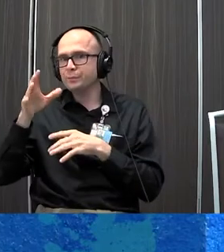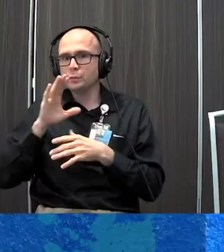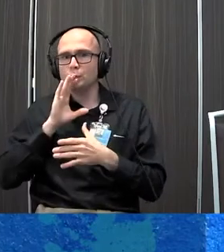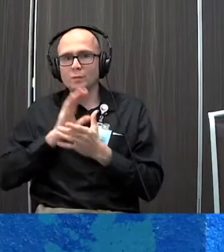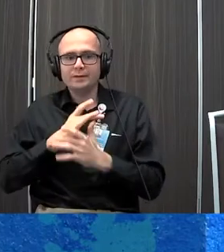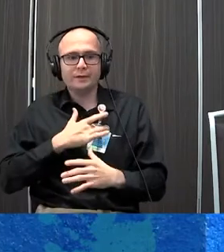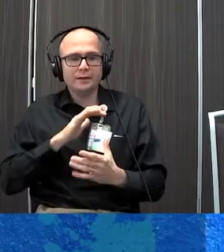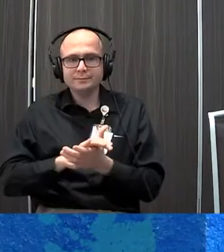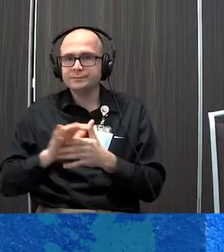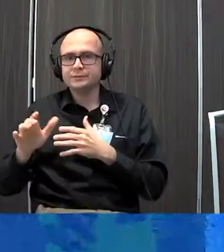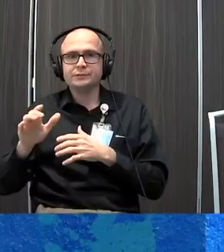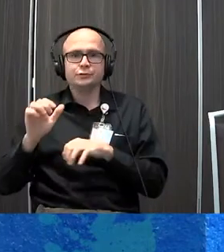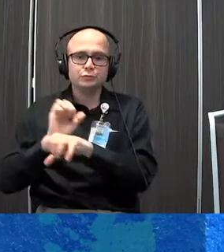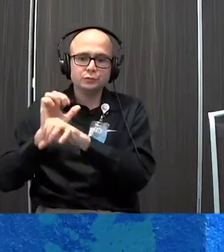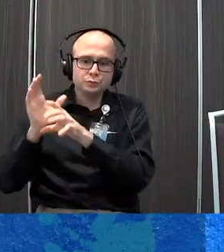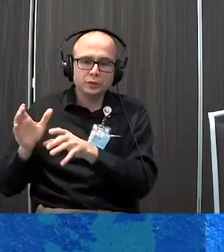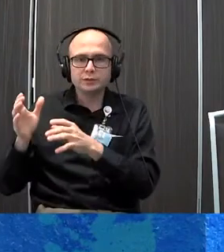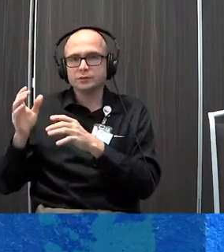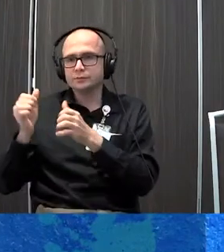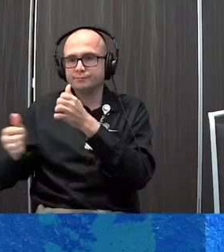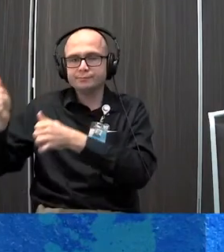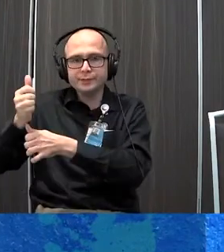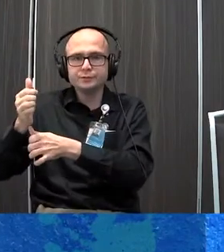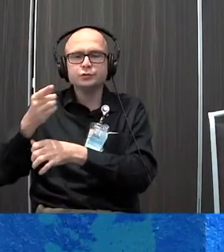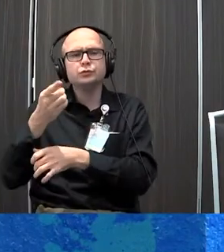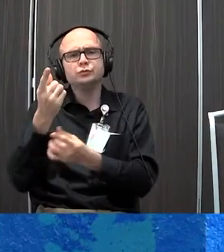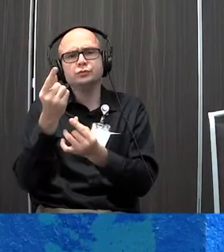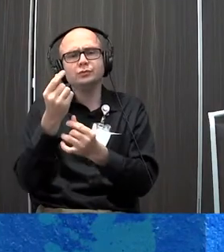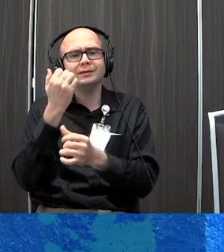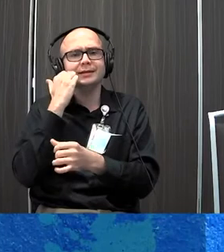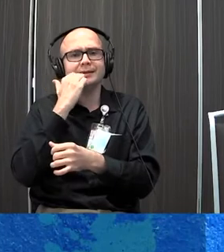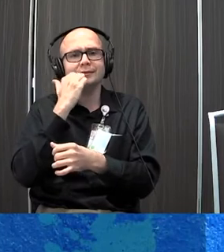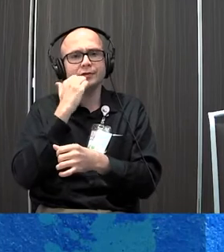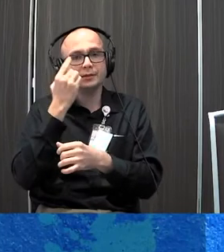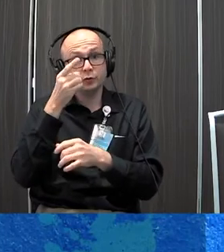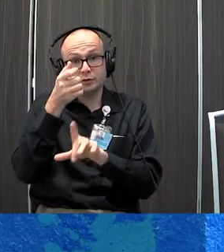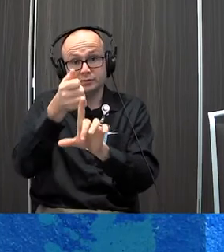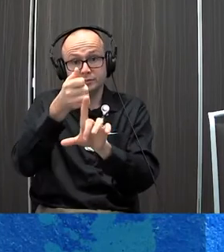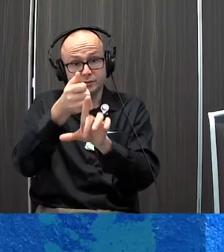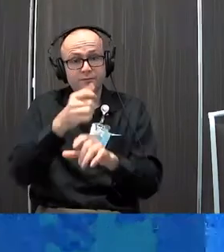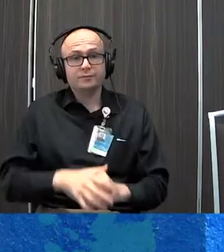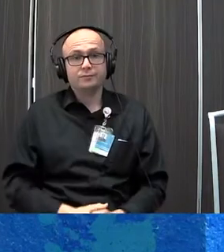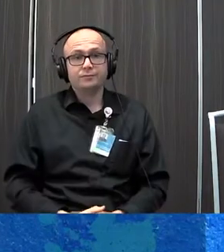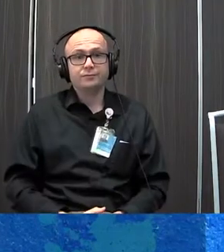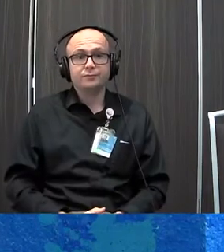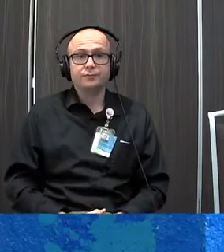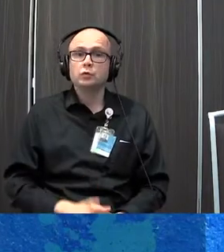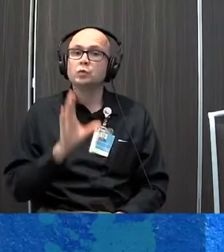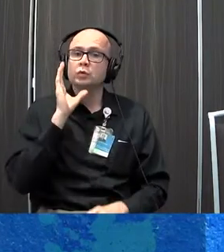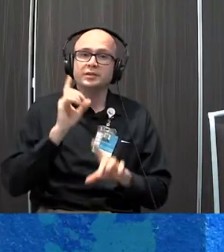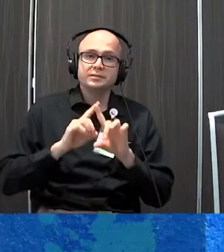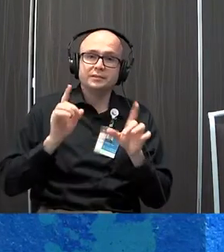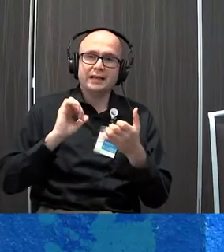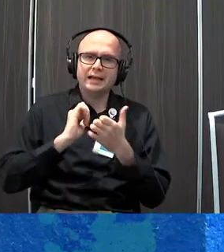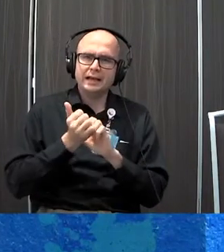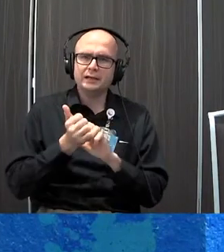not for your associates, your employees, or your students, but what do you do every day for your own self-care? And it's going to be different, but how do